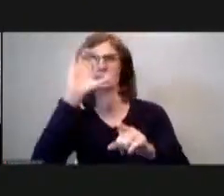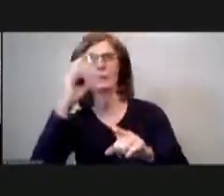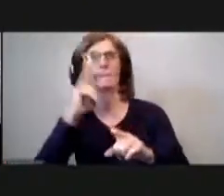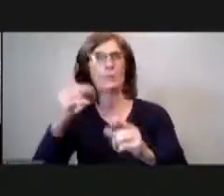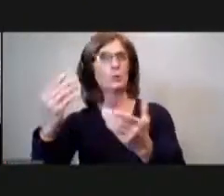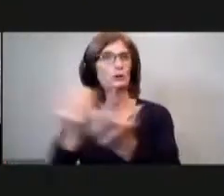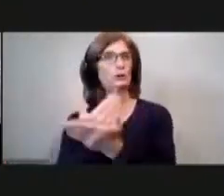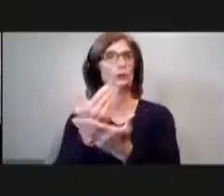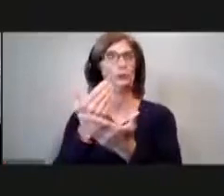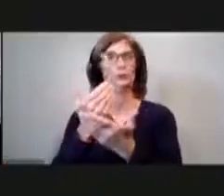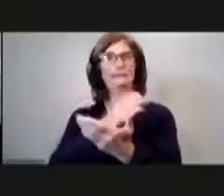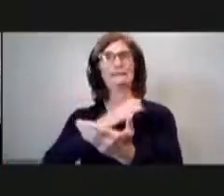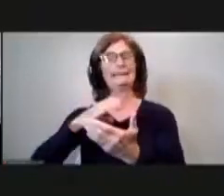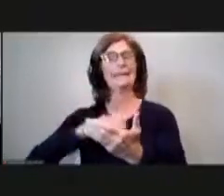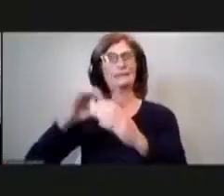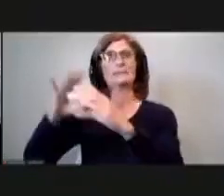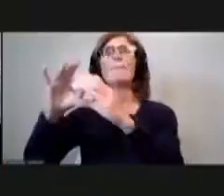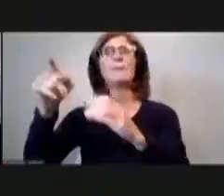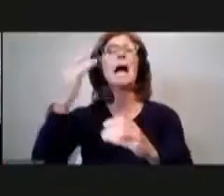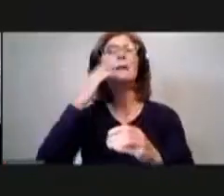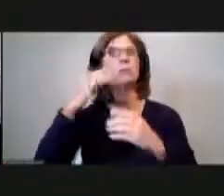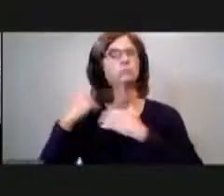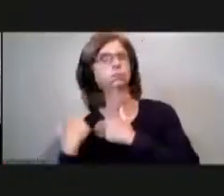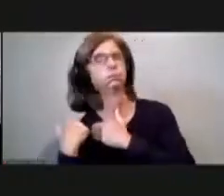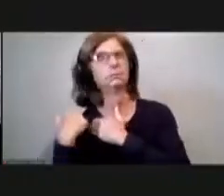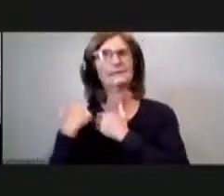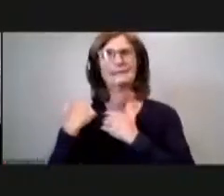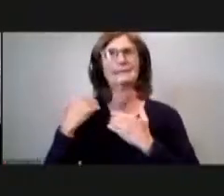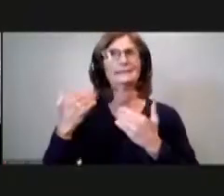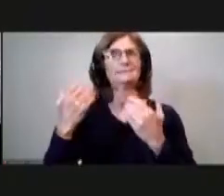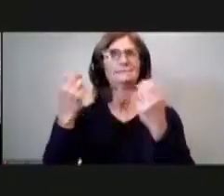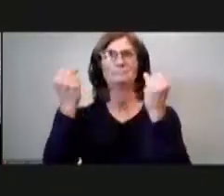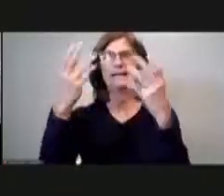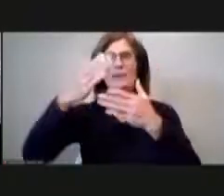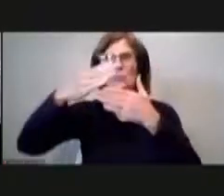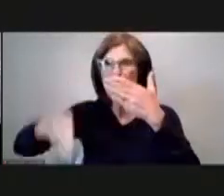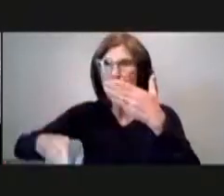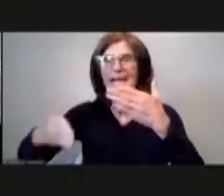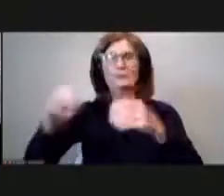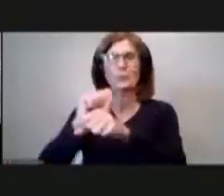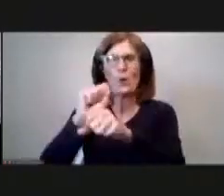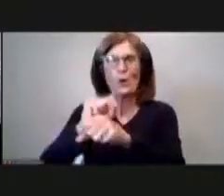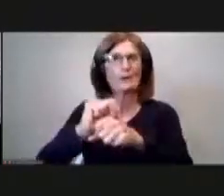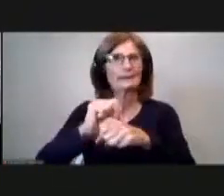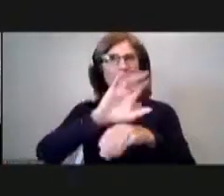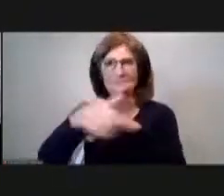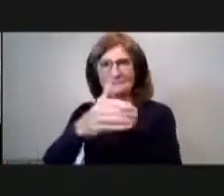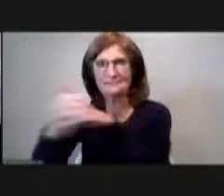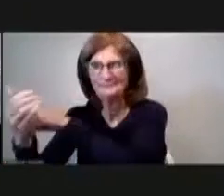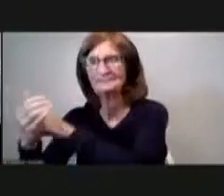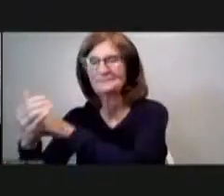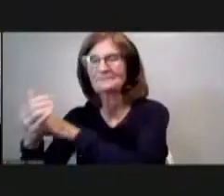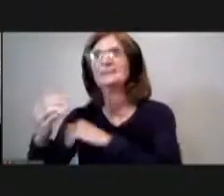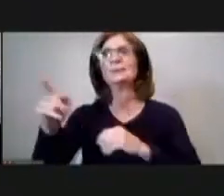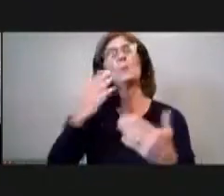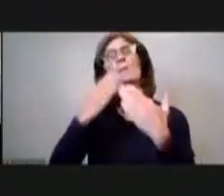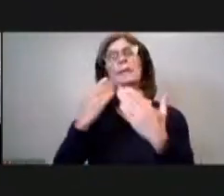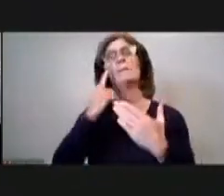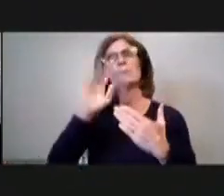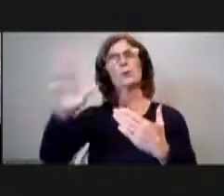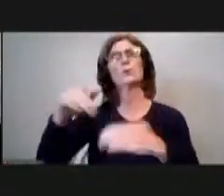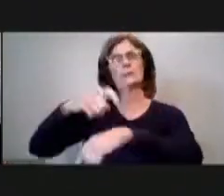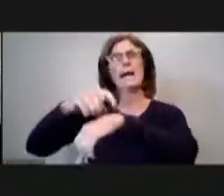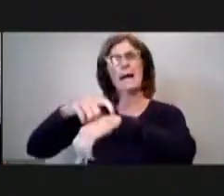it's been a lot of work for you i recognize that in many late nights and many weekends so thank you for that not only on this but on the issue we heard earlier today on the